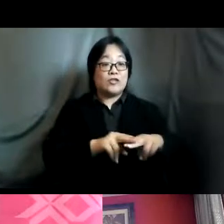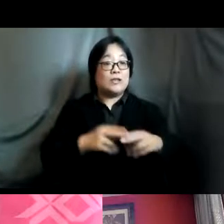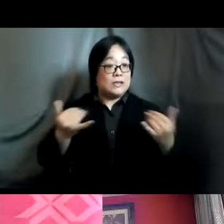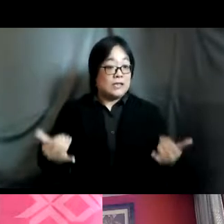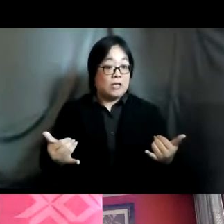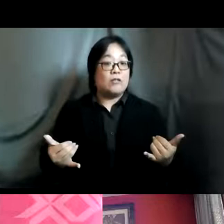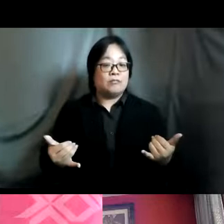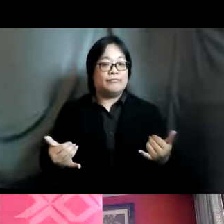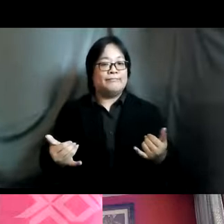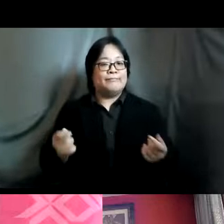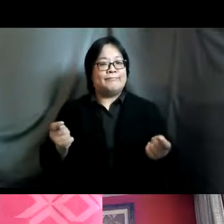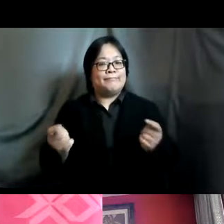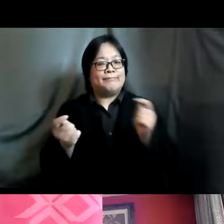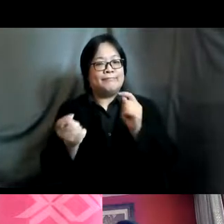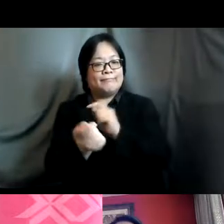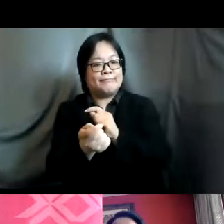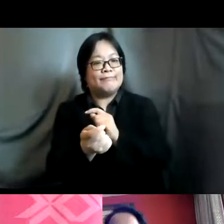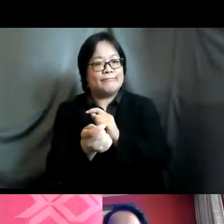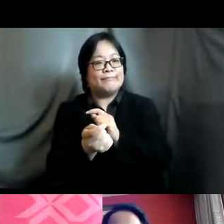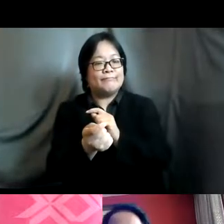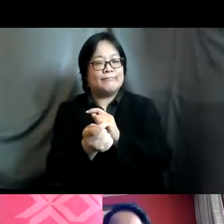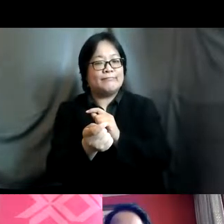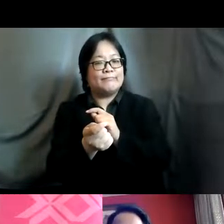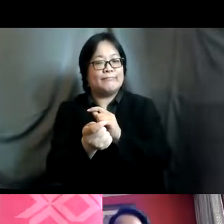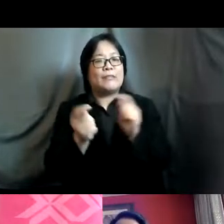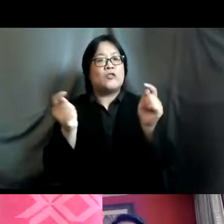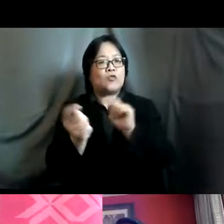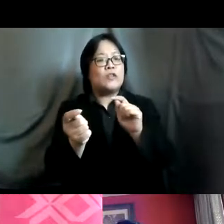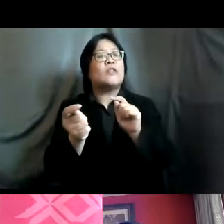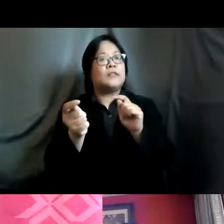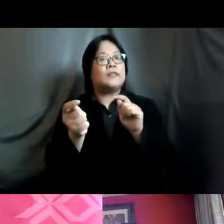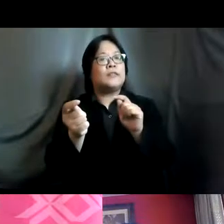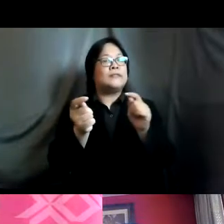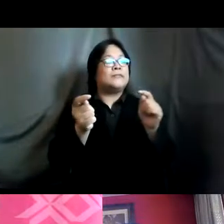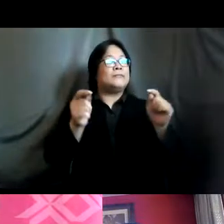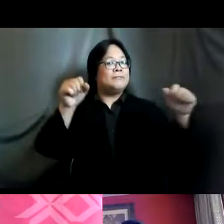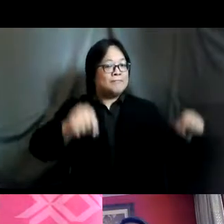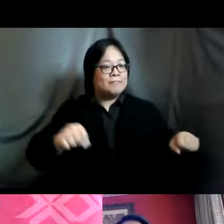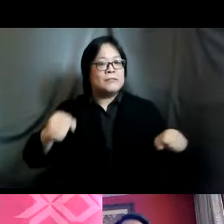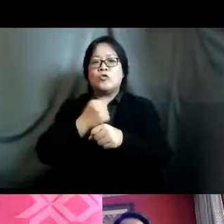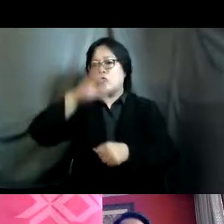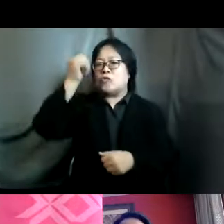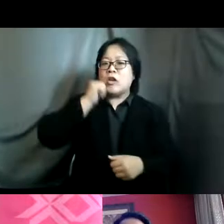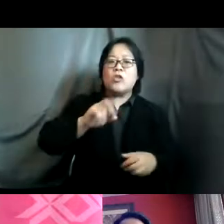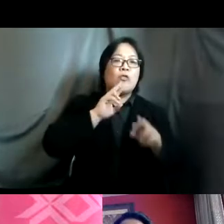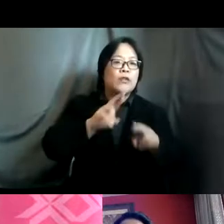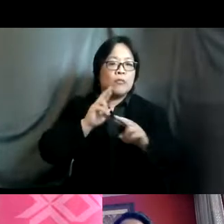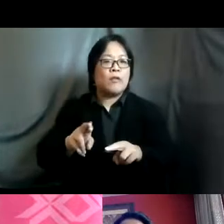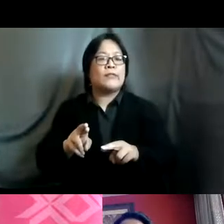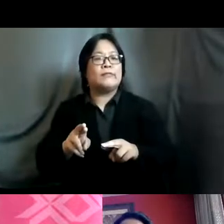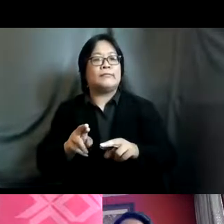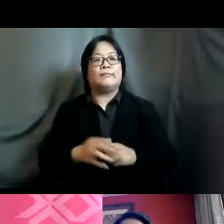transformative um uh in uh capacity uh gender transformative institutional capacity development